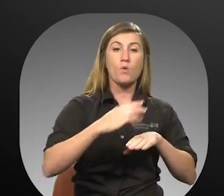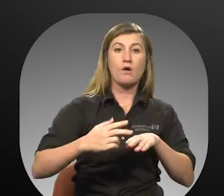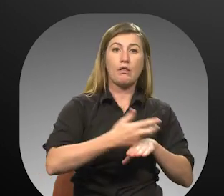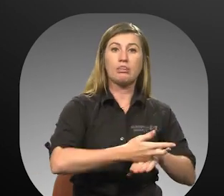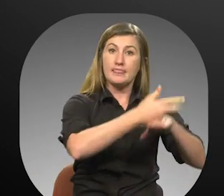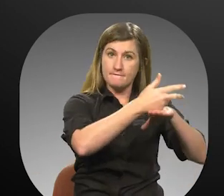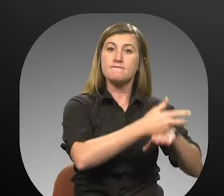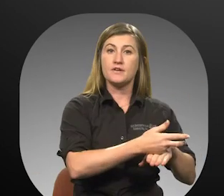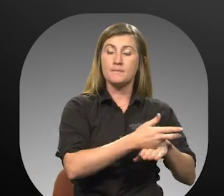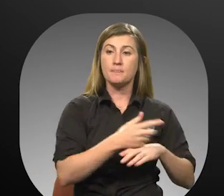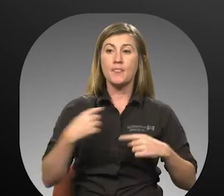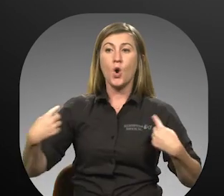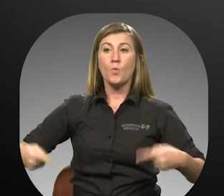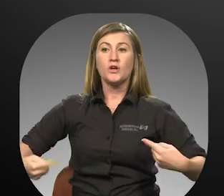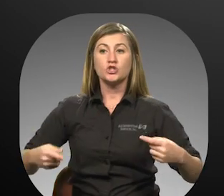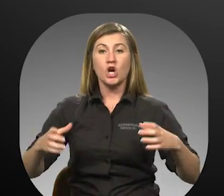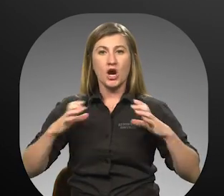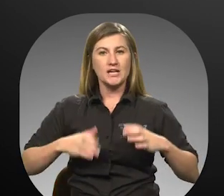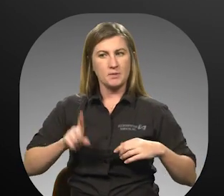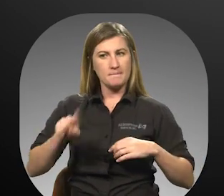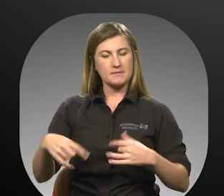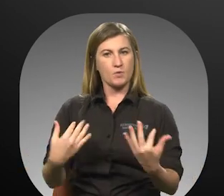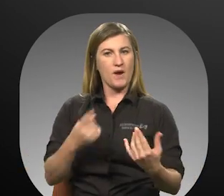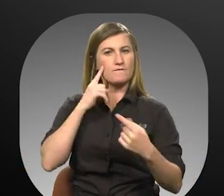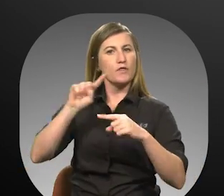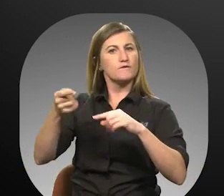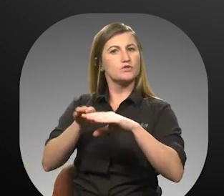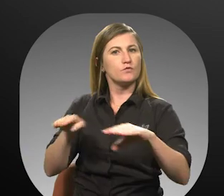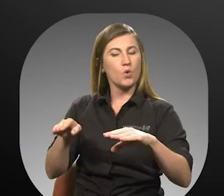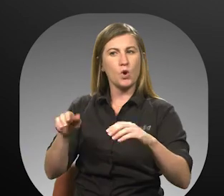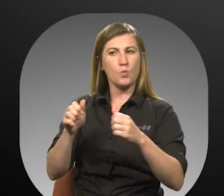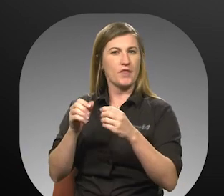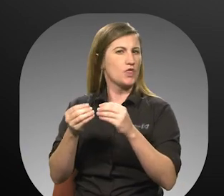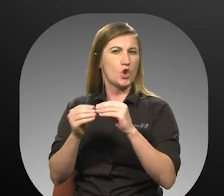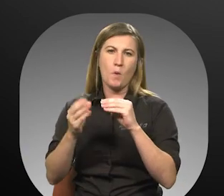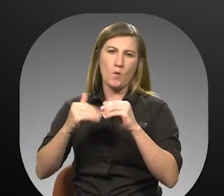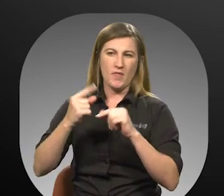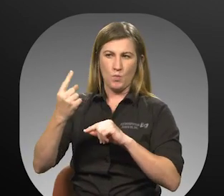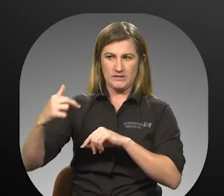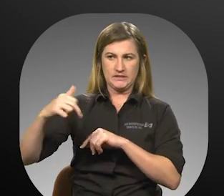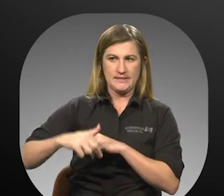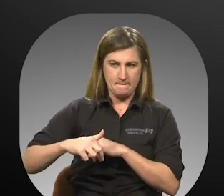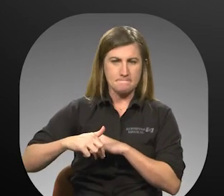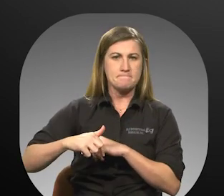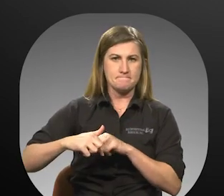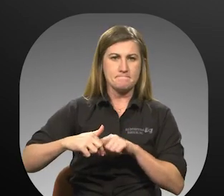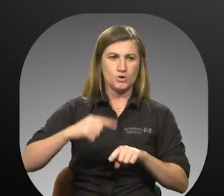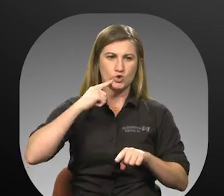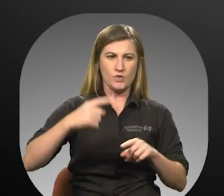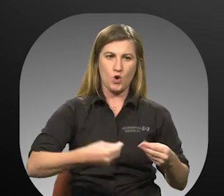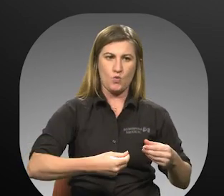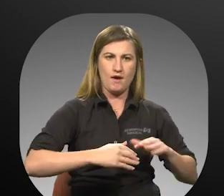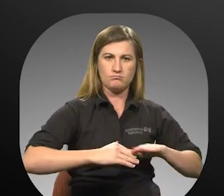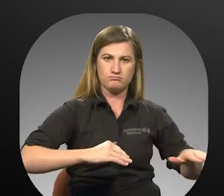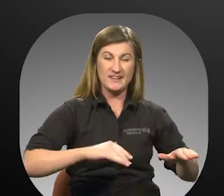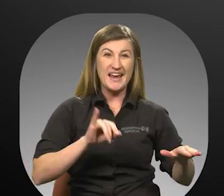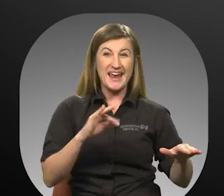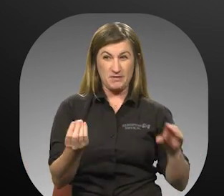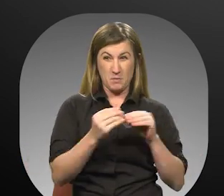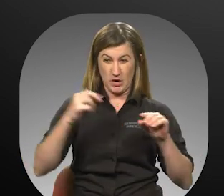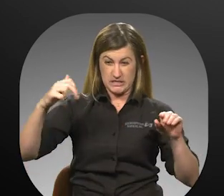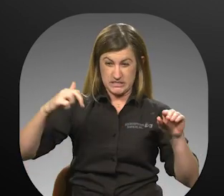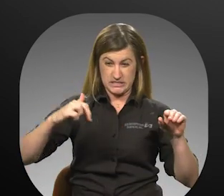must be on the first floor with no more than one step from the entrance of the residence to ground level. If there is more than one step to